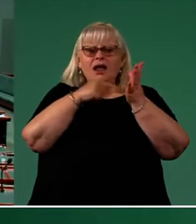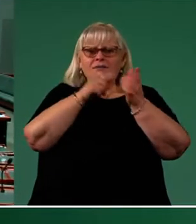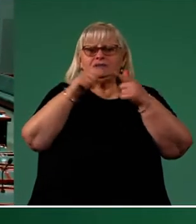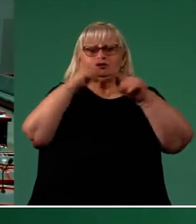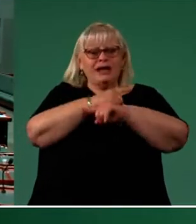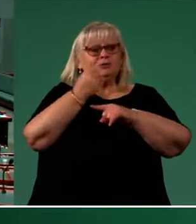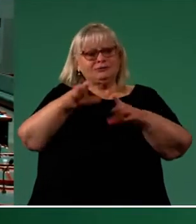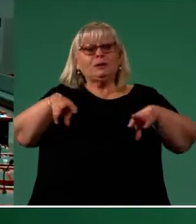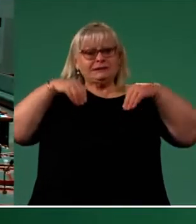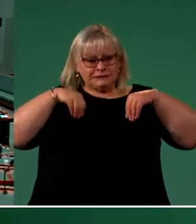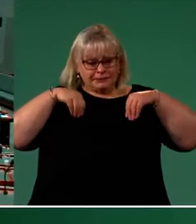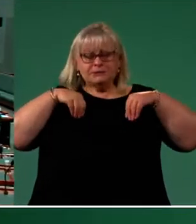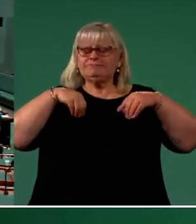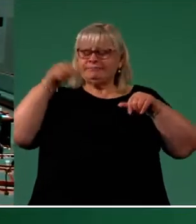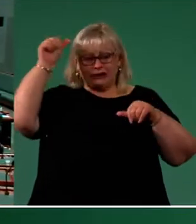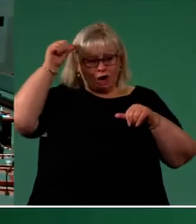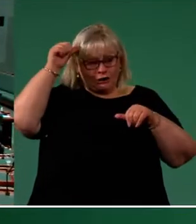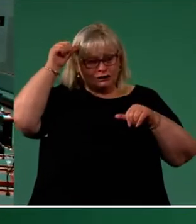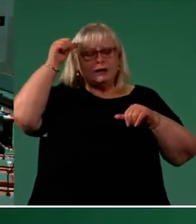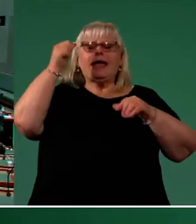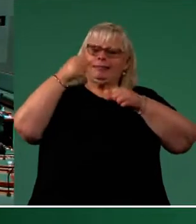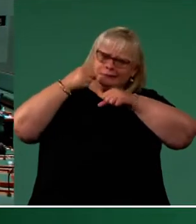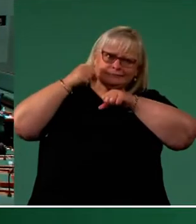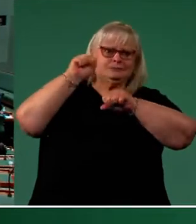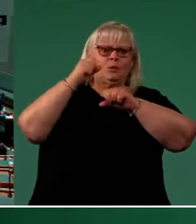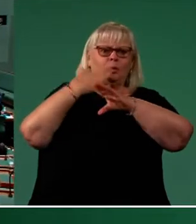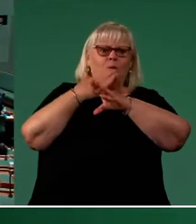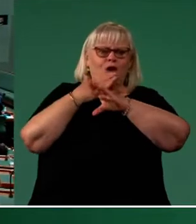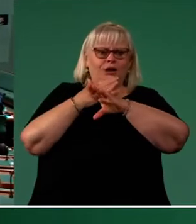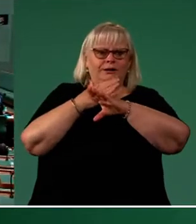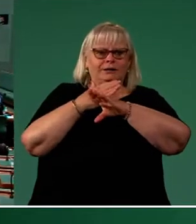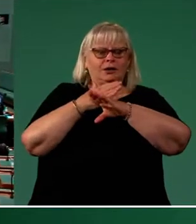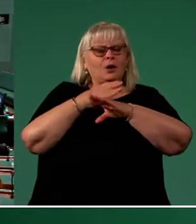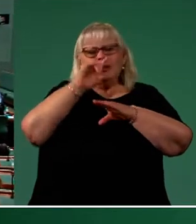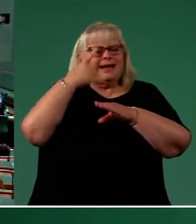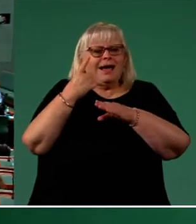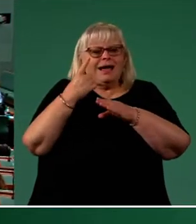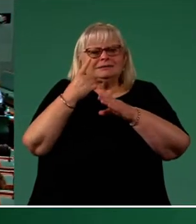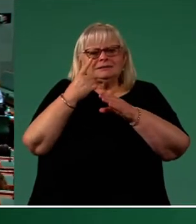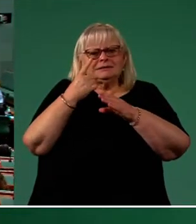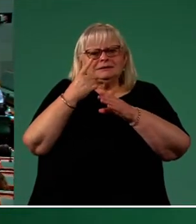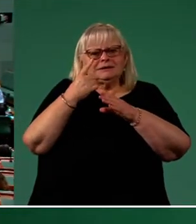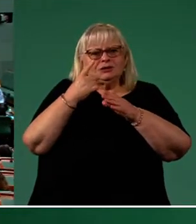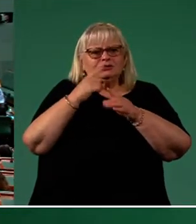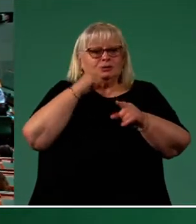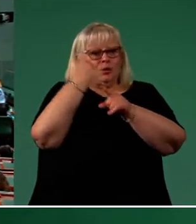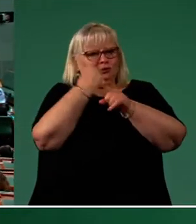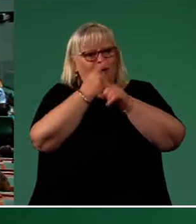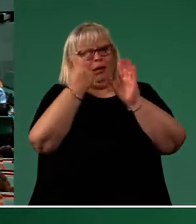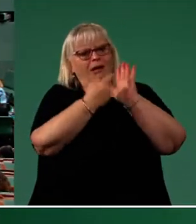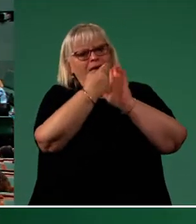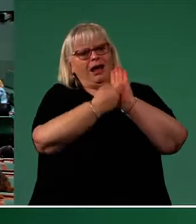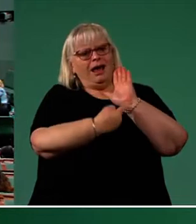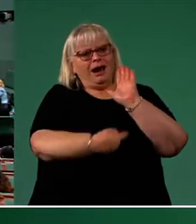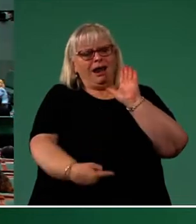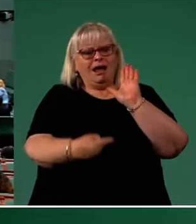frankly and fearlessly. We need to work with the big emitters but we cannot be a government that delivers their talking points and presents their